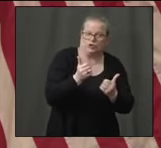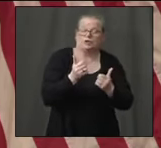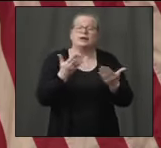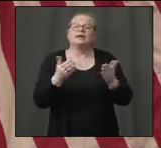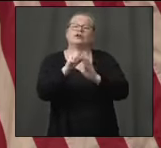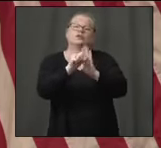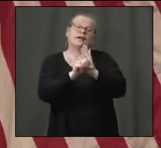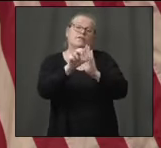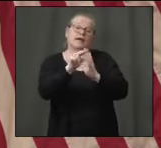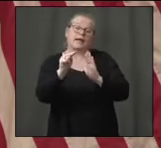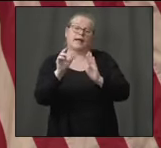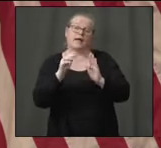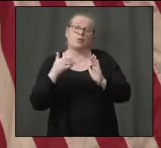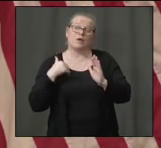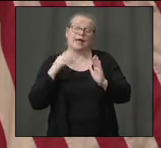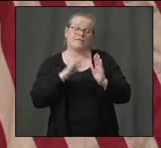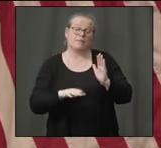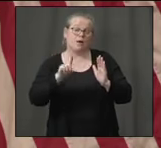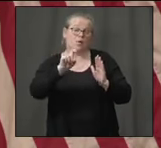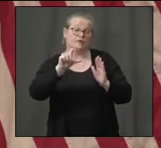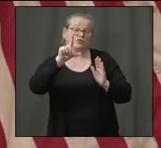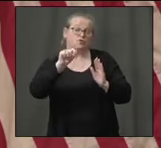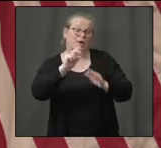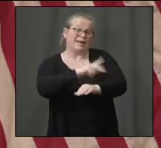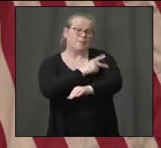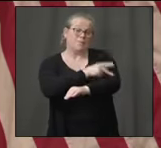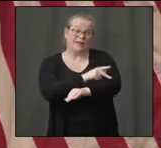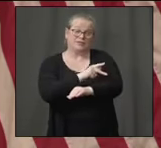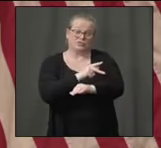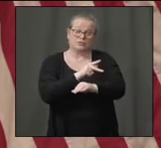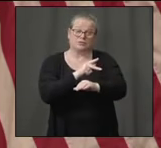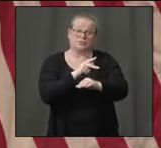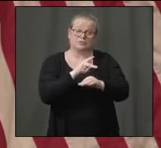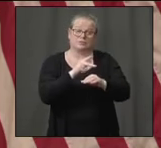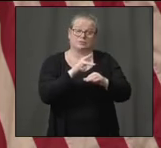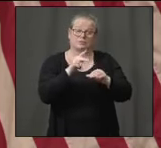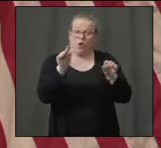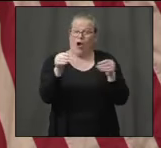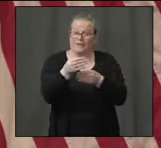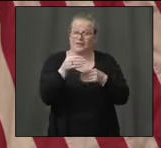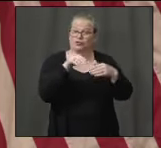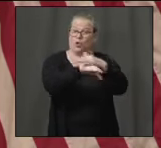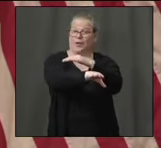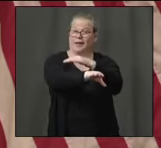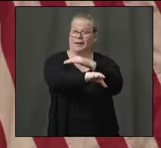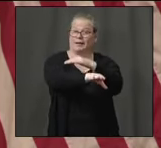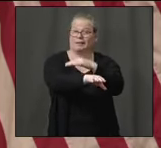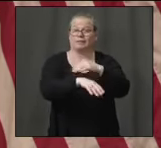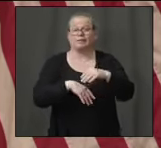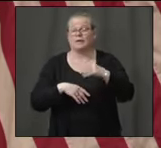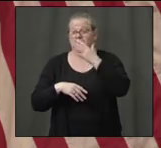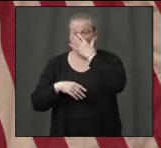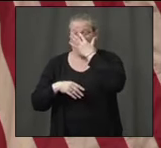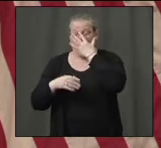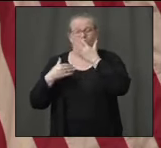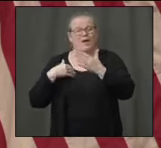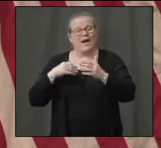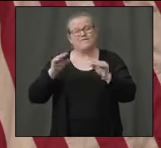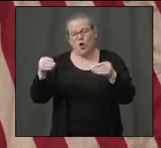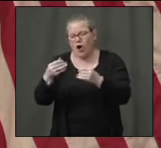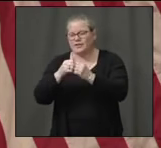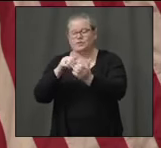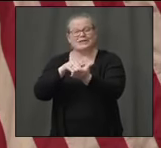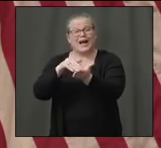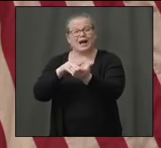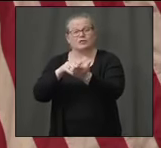120 patient service centers. We have 100 phlebotomists in physicians' offices. We have about four to five